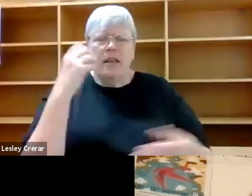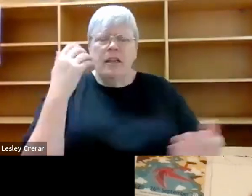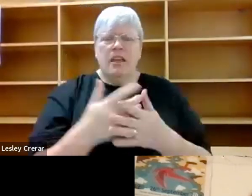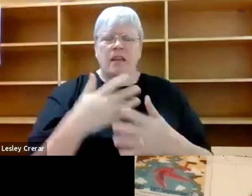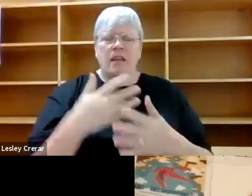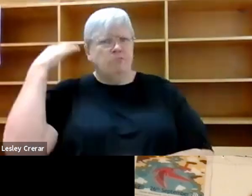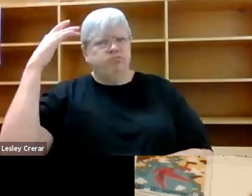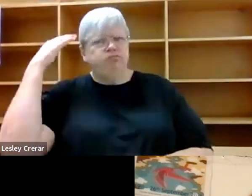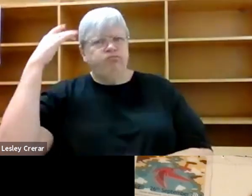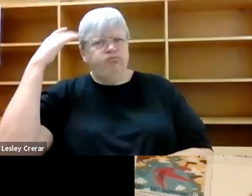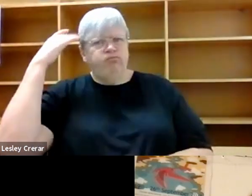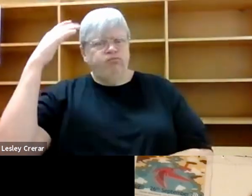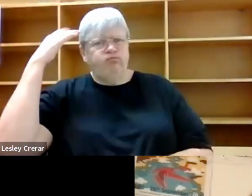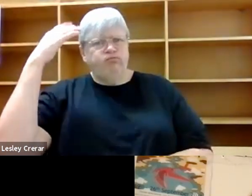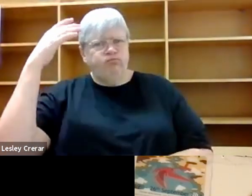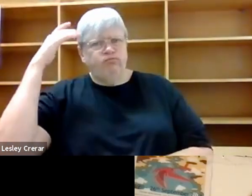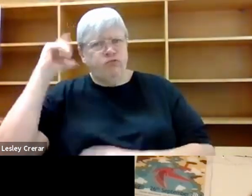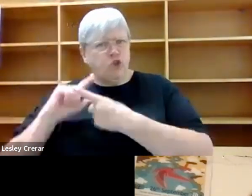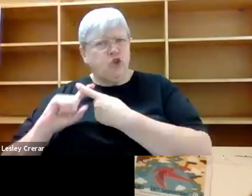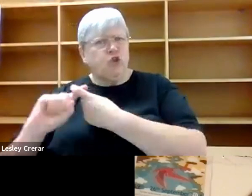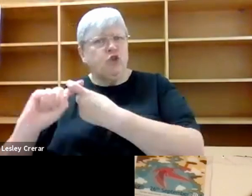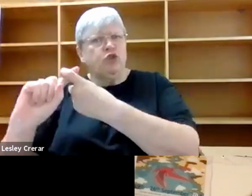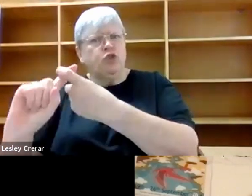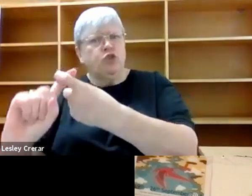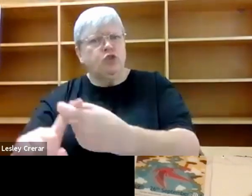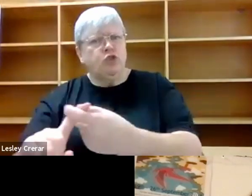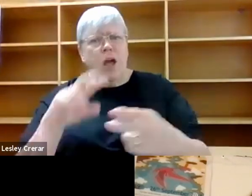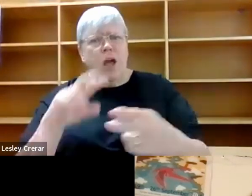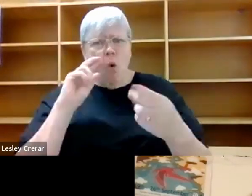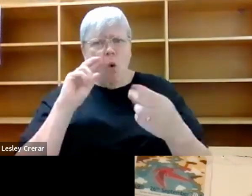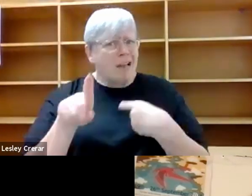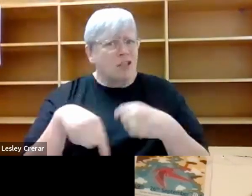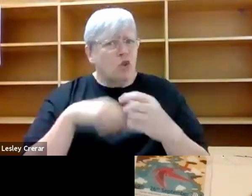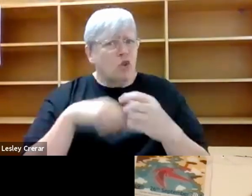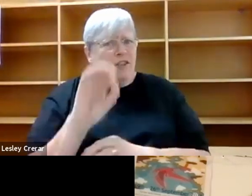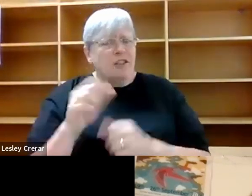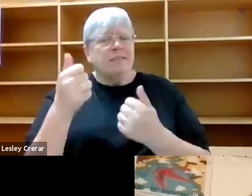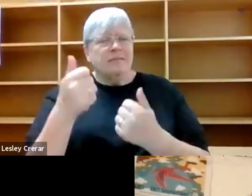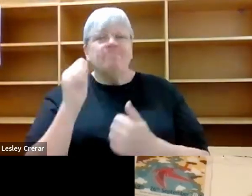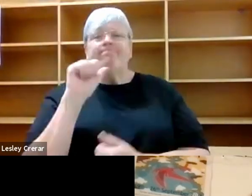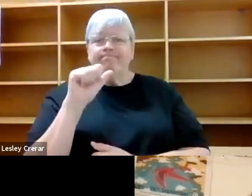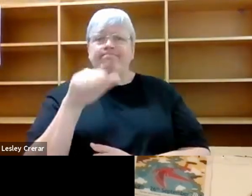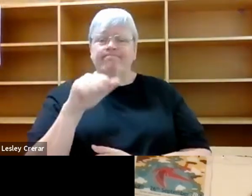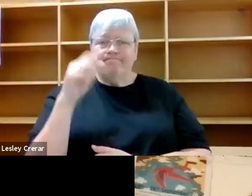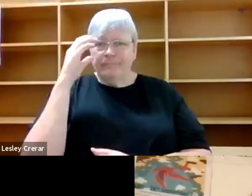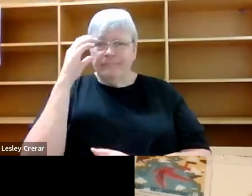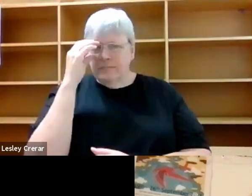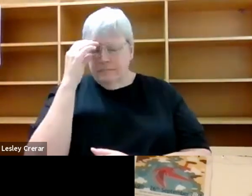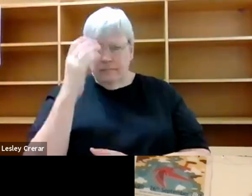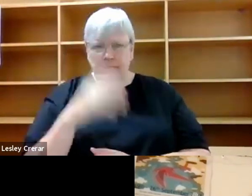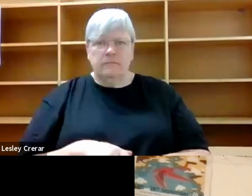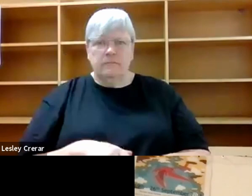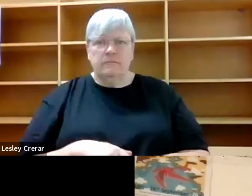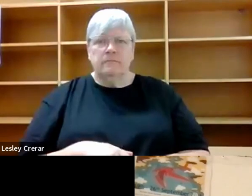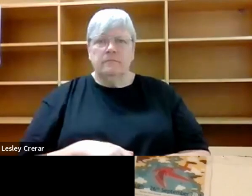I hope that, I hope that answers the question. Yeah, it really does. I've got some questions for the both of you.